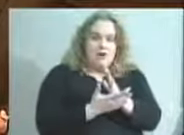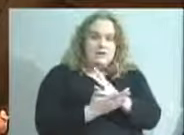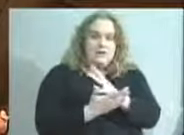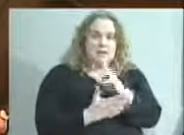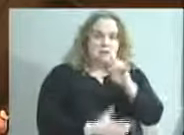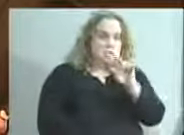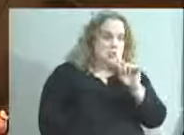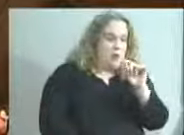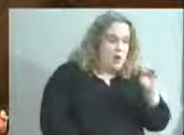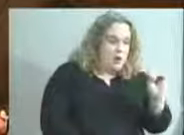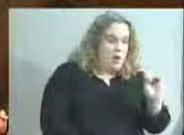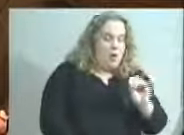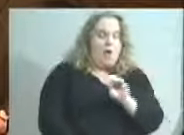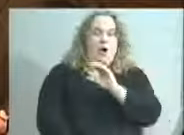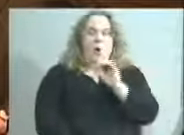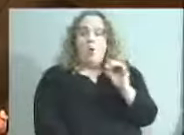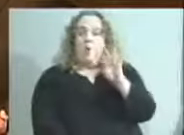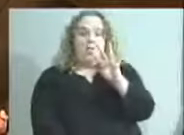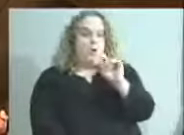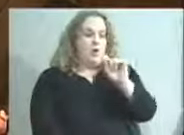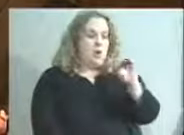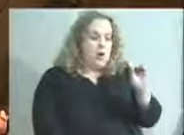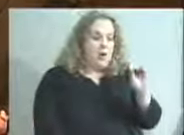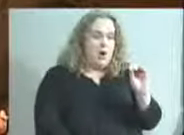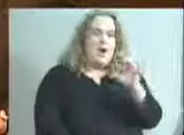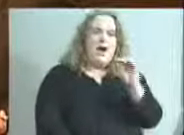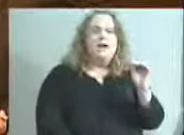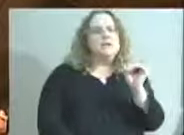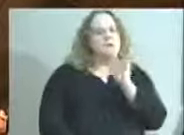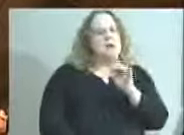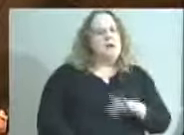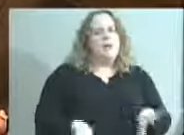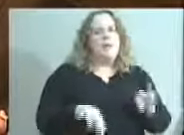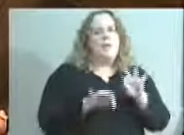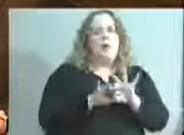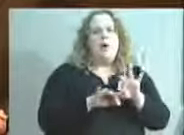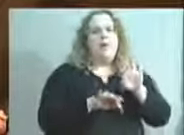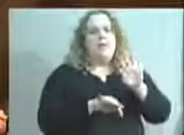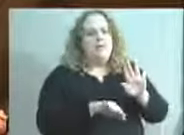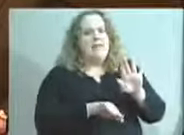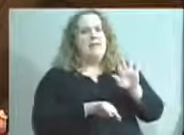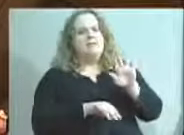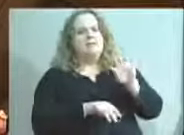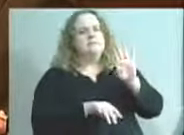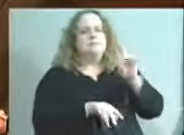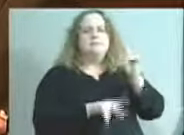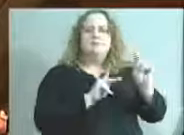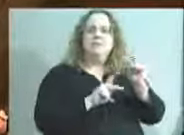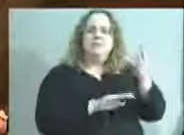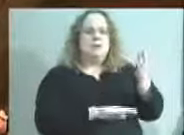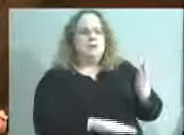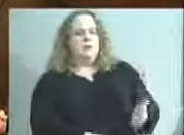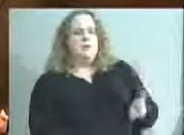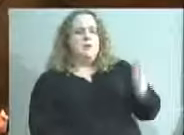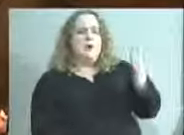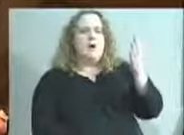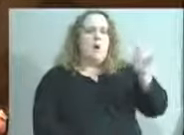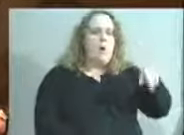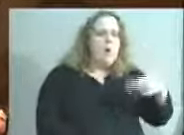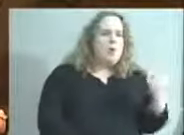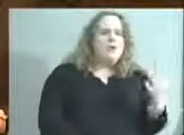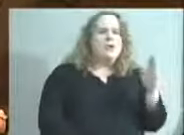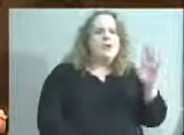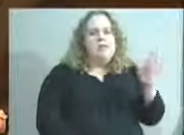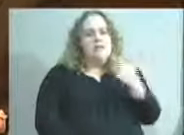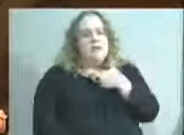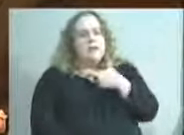so critical for a city so that we can, you know, look at people as people, not focus on secondary differences of skin color or faith or